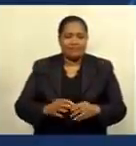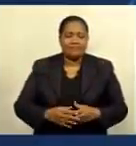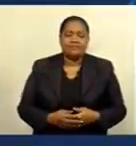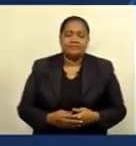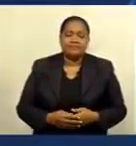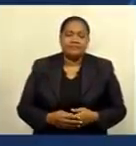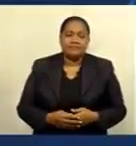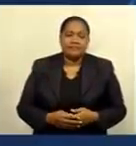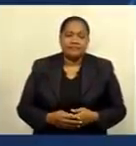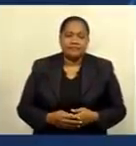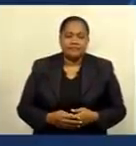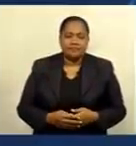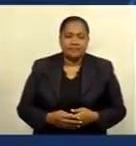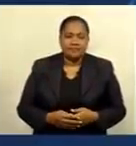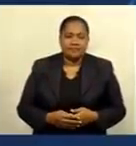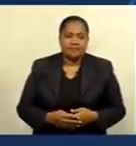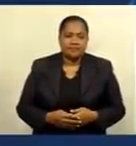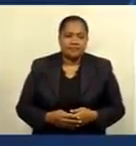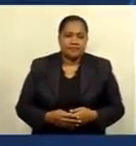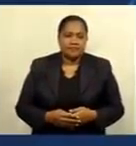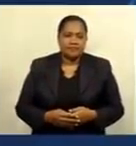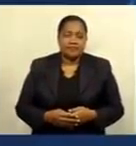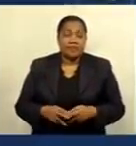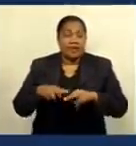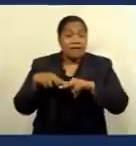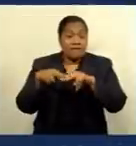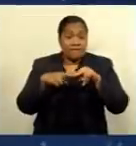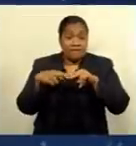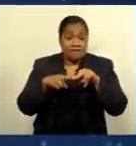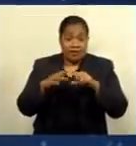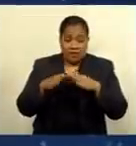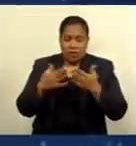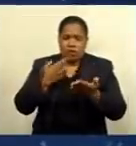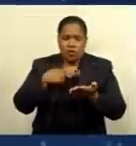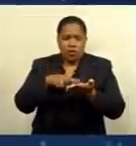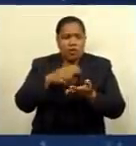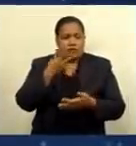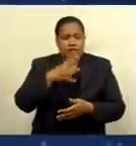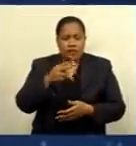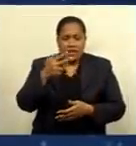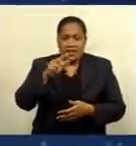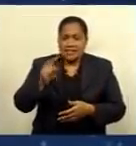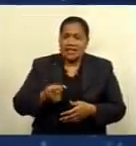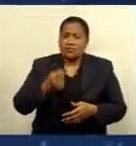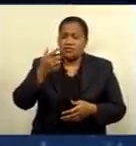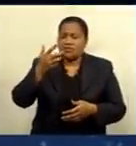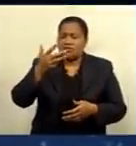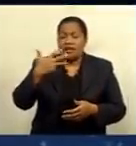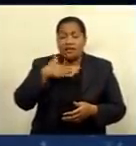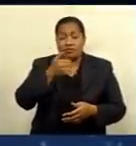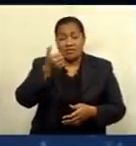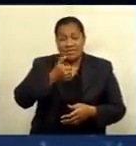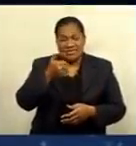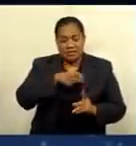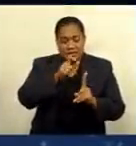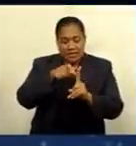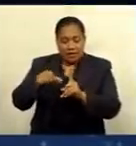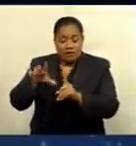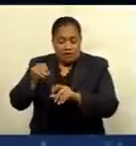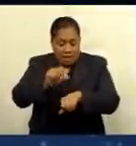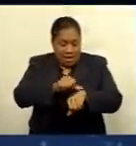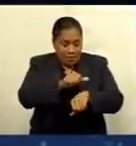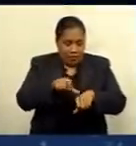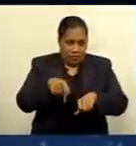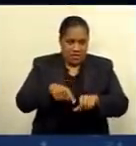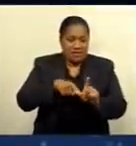of Health in the last 24 hours. Fiji has recorded 48,916 cases. Since April this year,